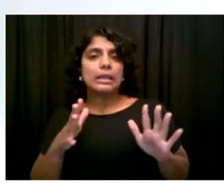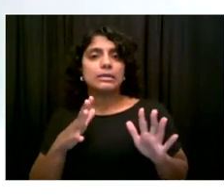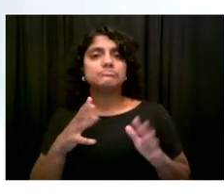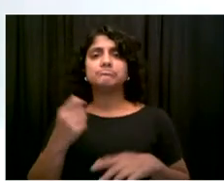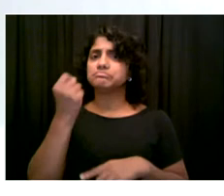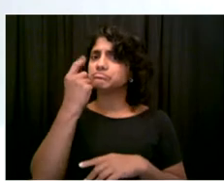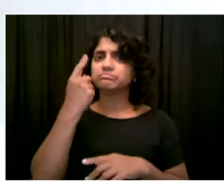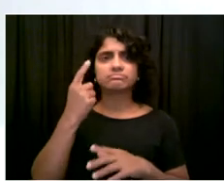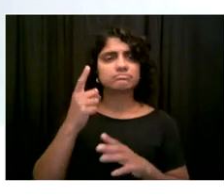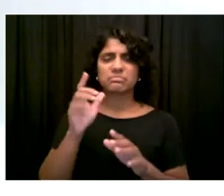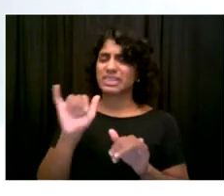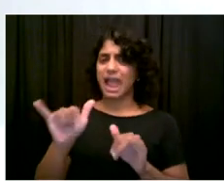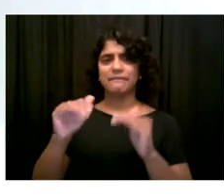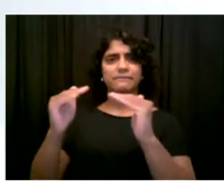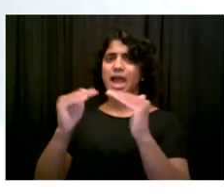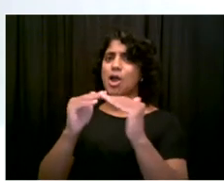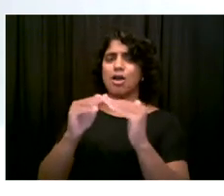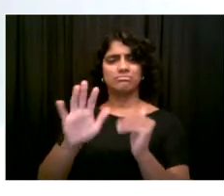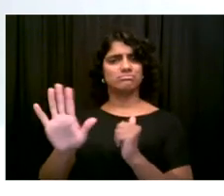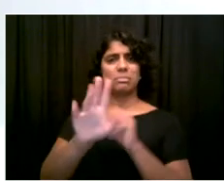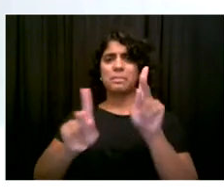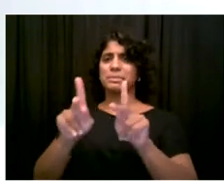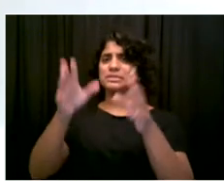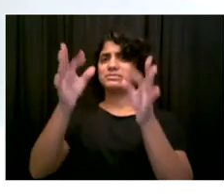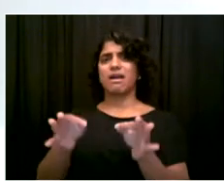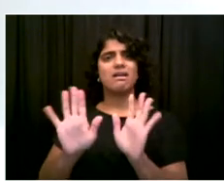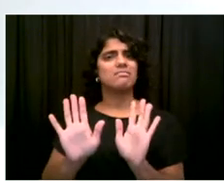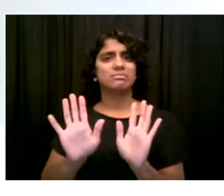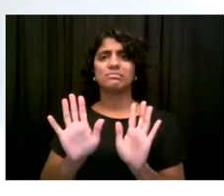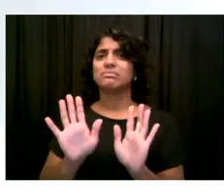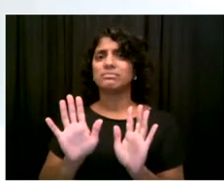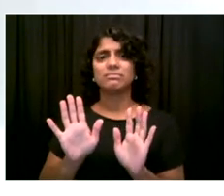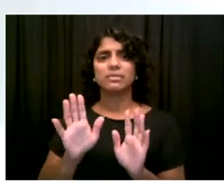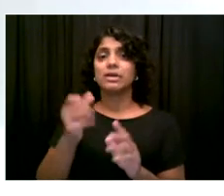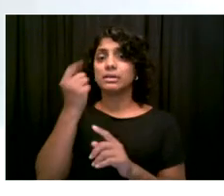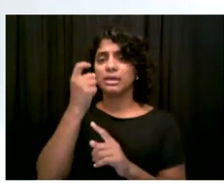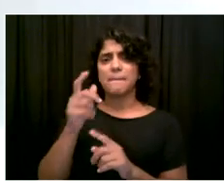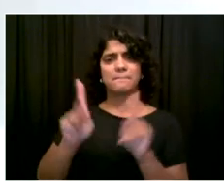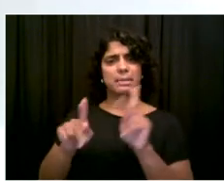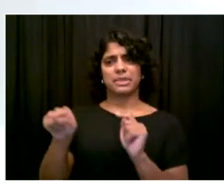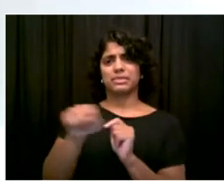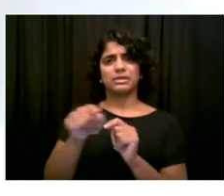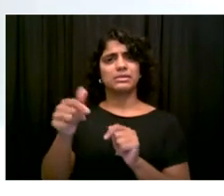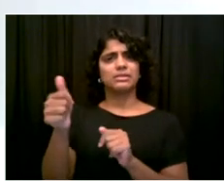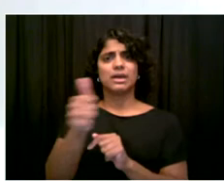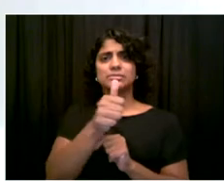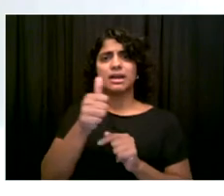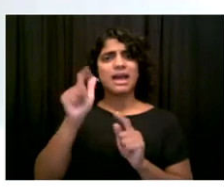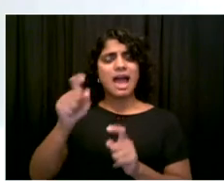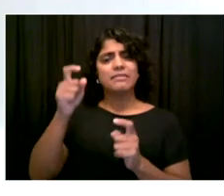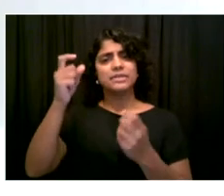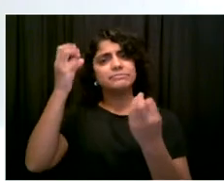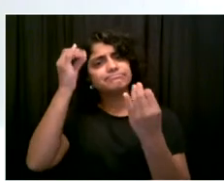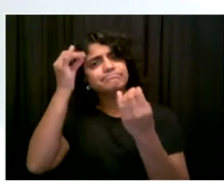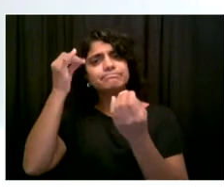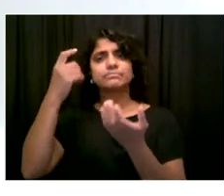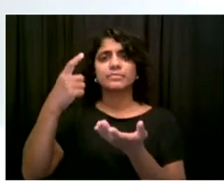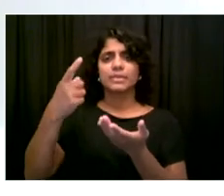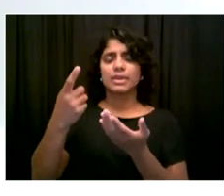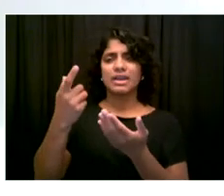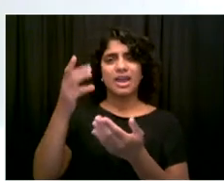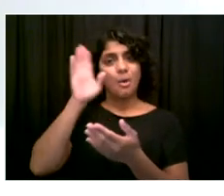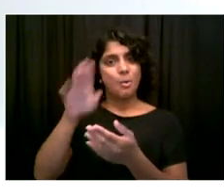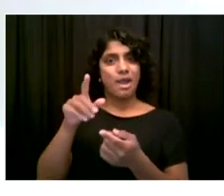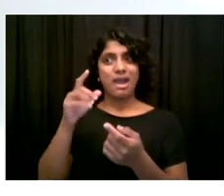are getting sick and the vaccinated are staying safe, we're going to see the rest of the population move